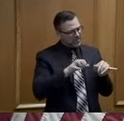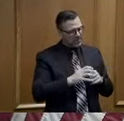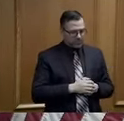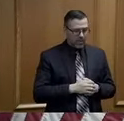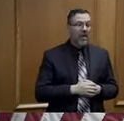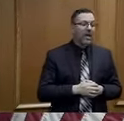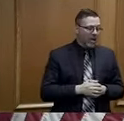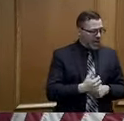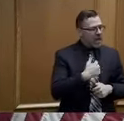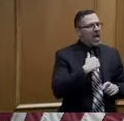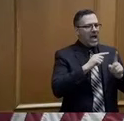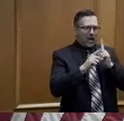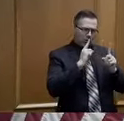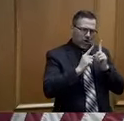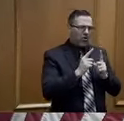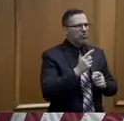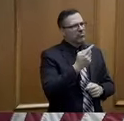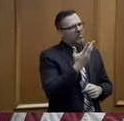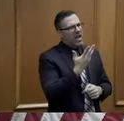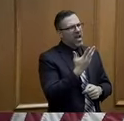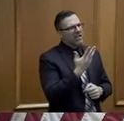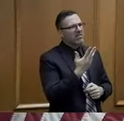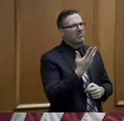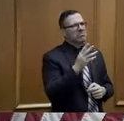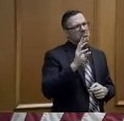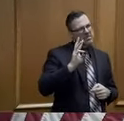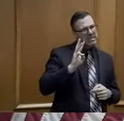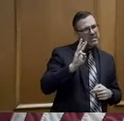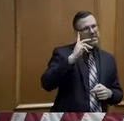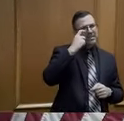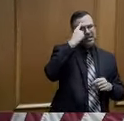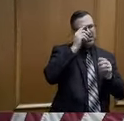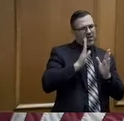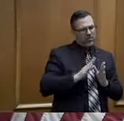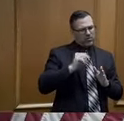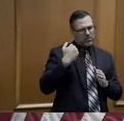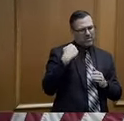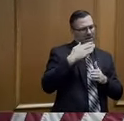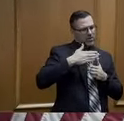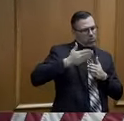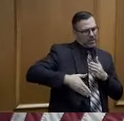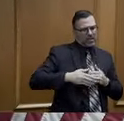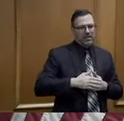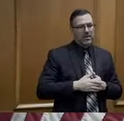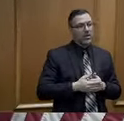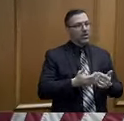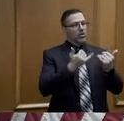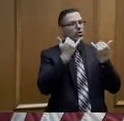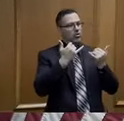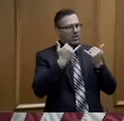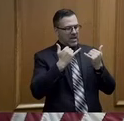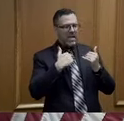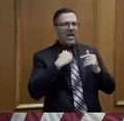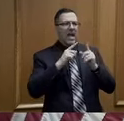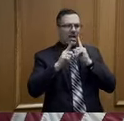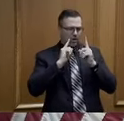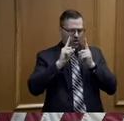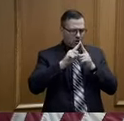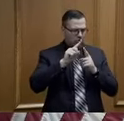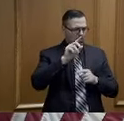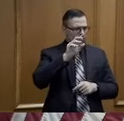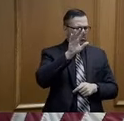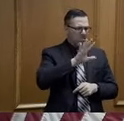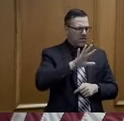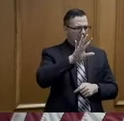governors individually this weekend. I was on a phone call today with probably 40 governors.